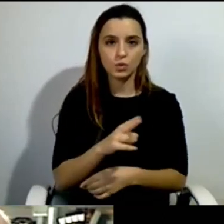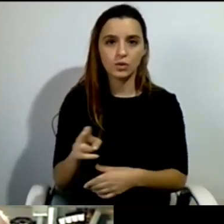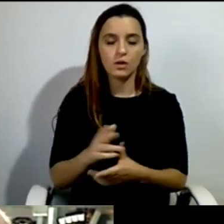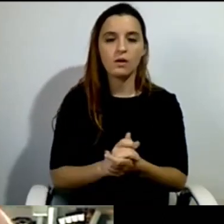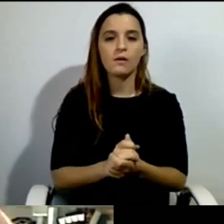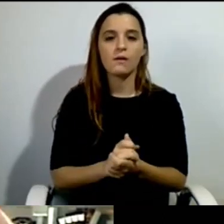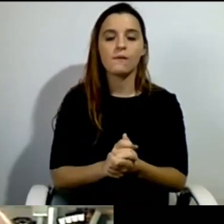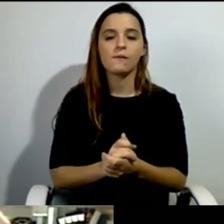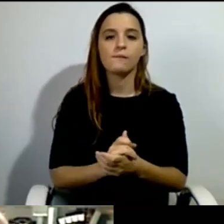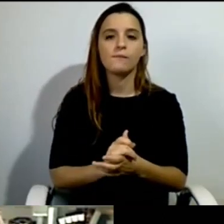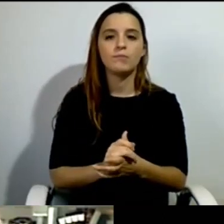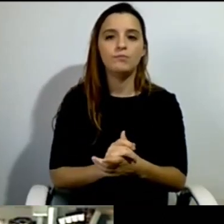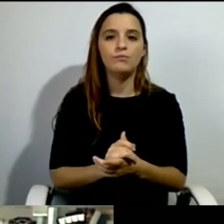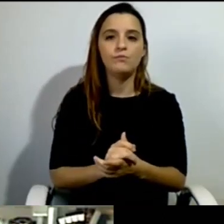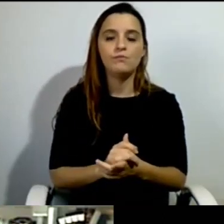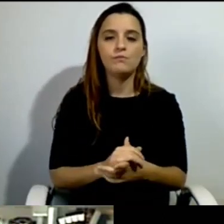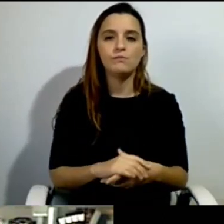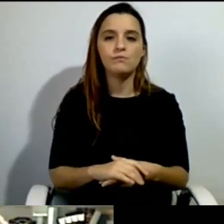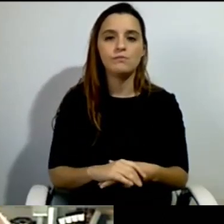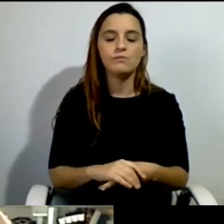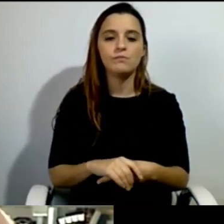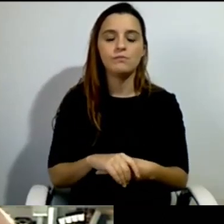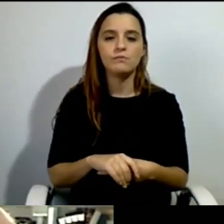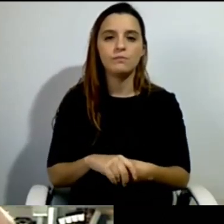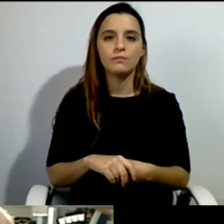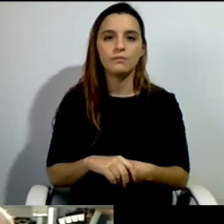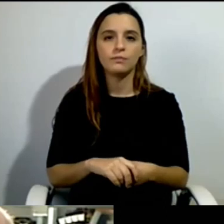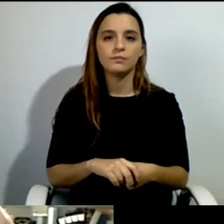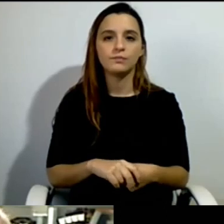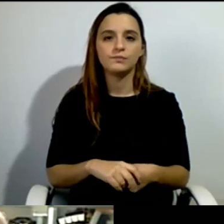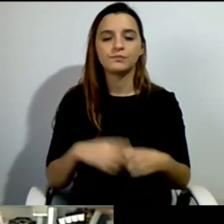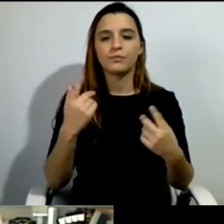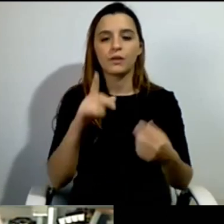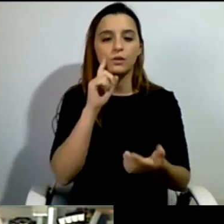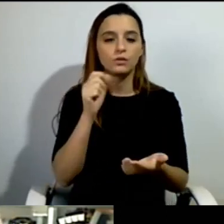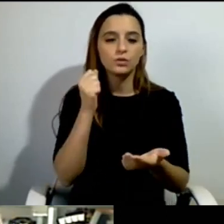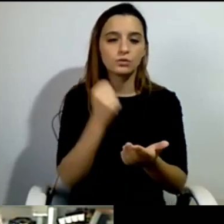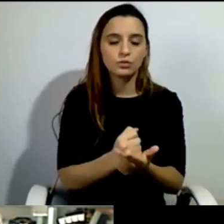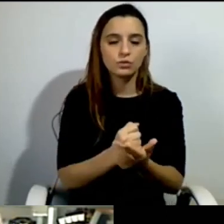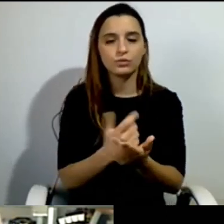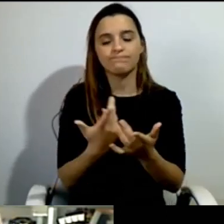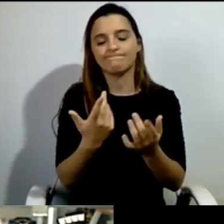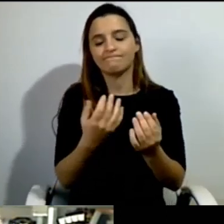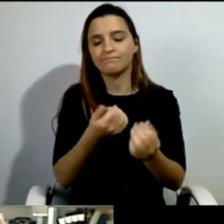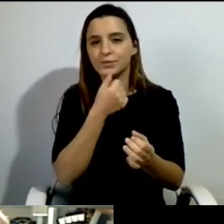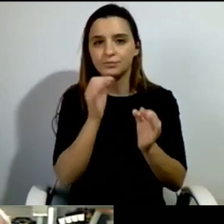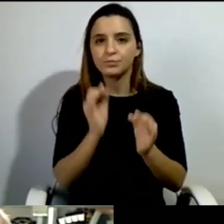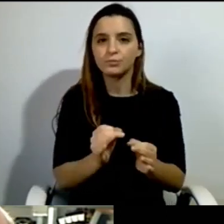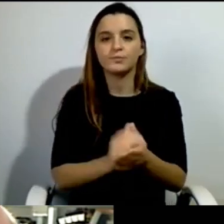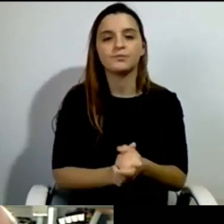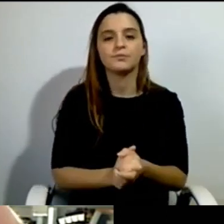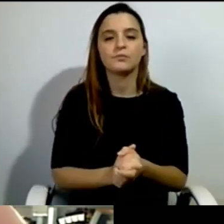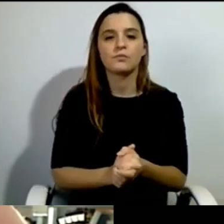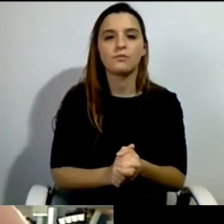invalidity insurance that you're supposed to reimburse money that you don't earn